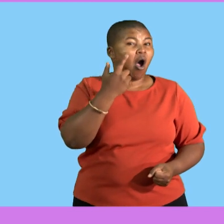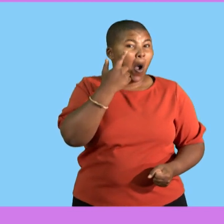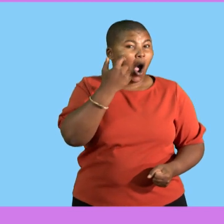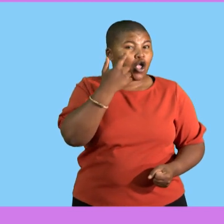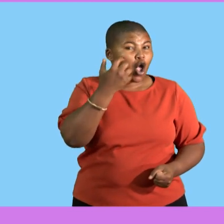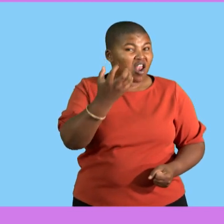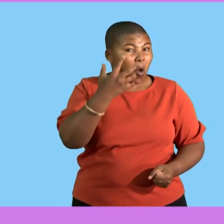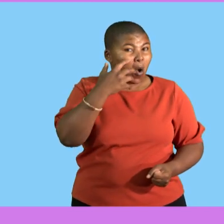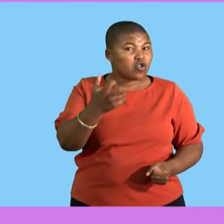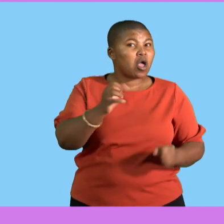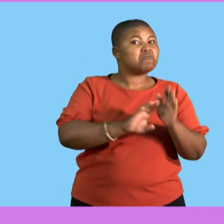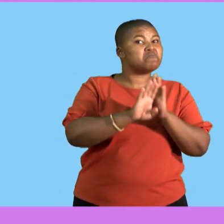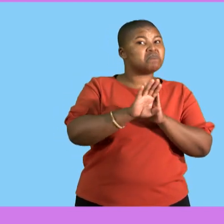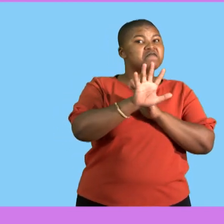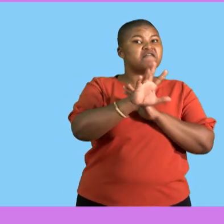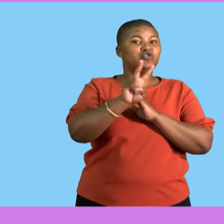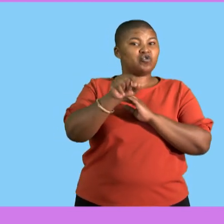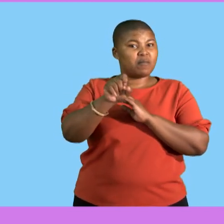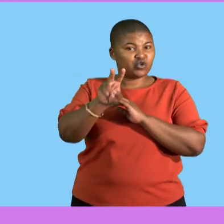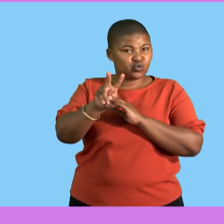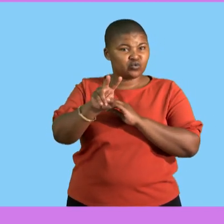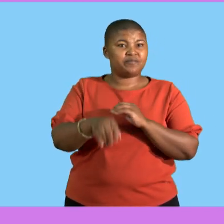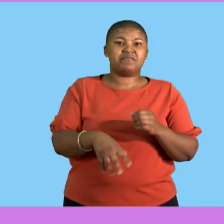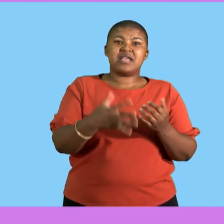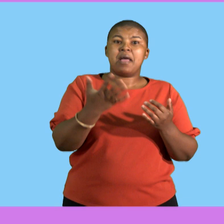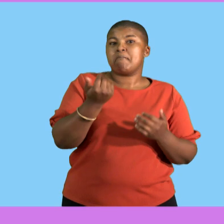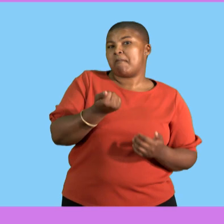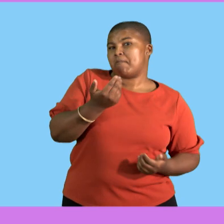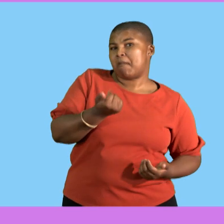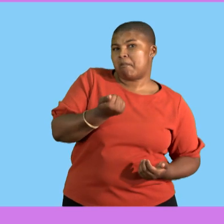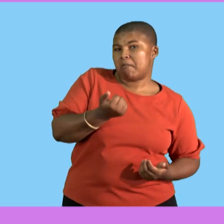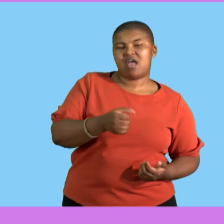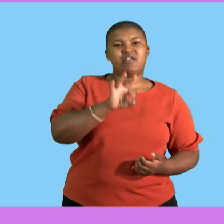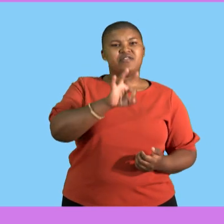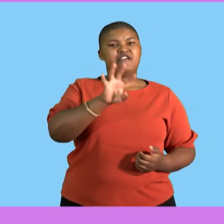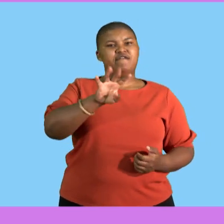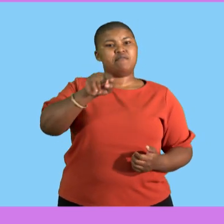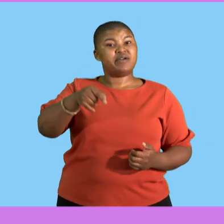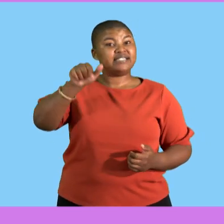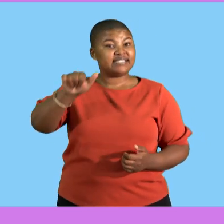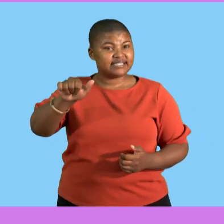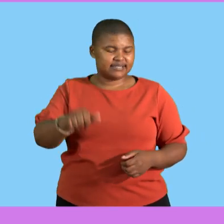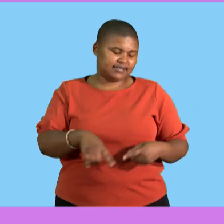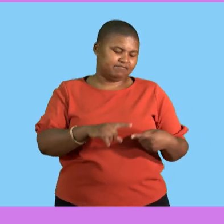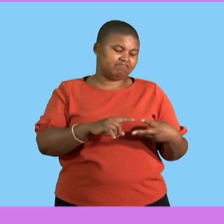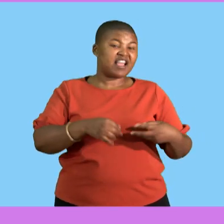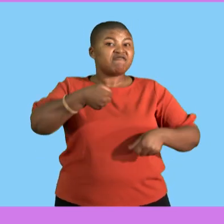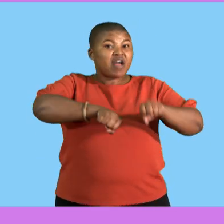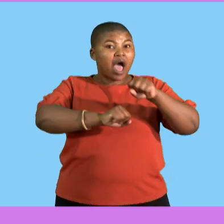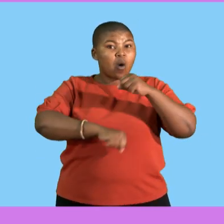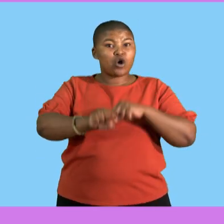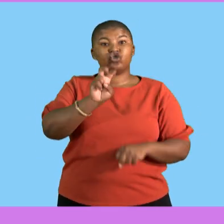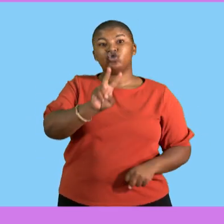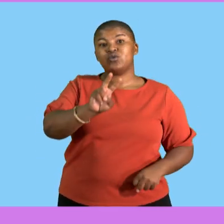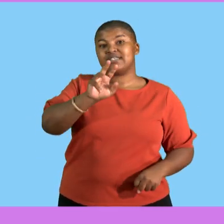meal 34.6% and then you'll see sump 29.8%, ice cream went up with